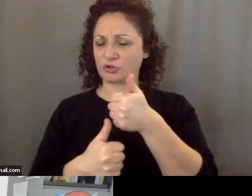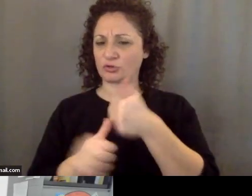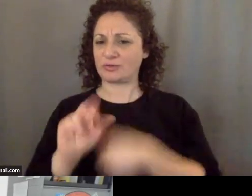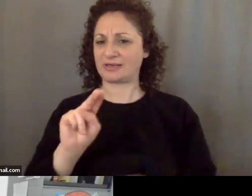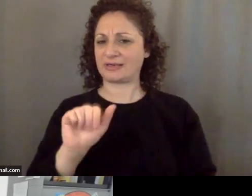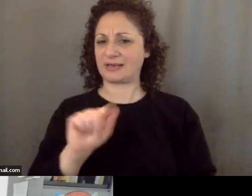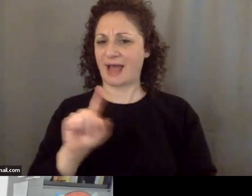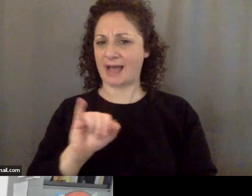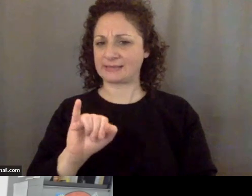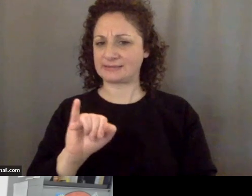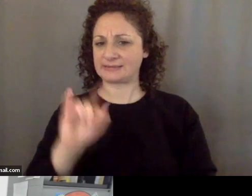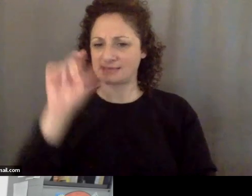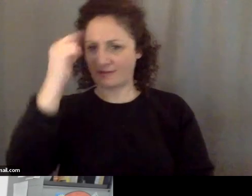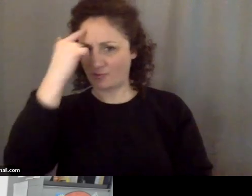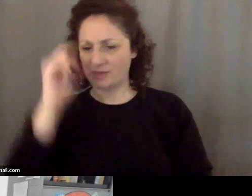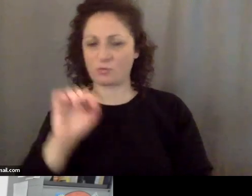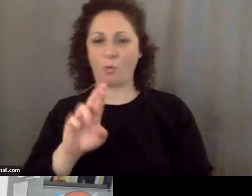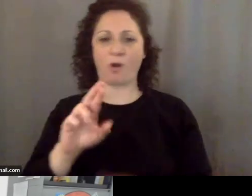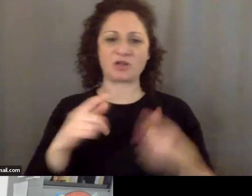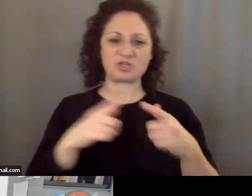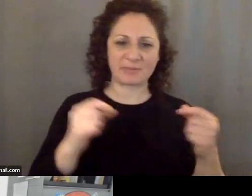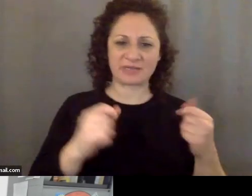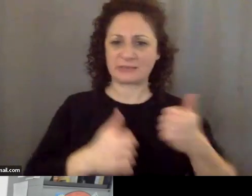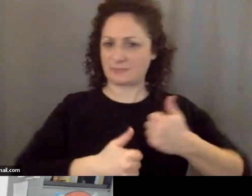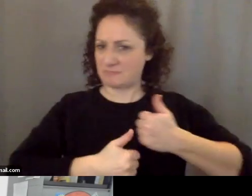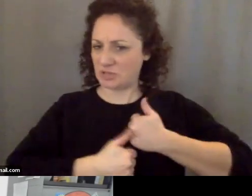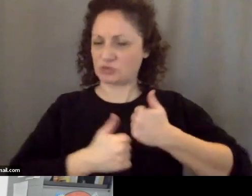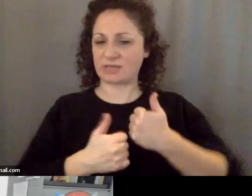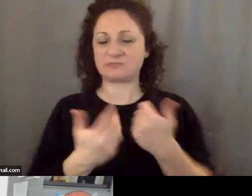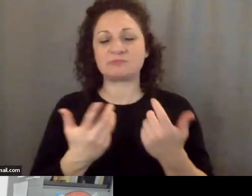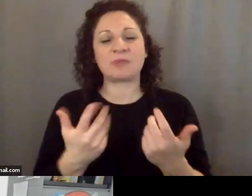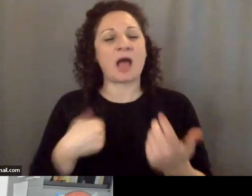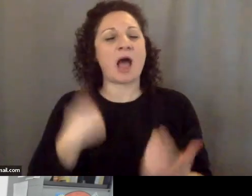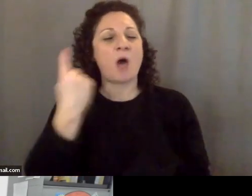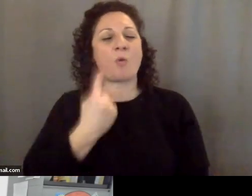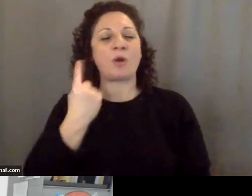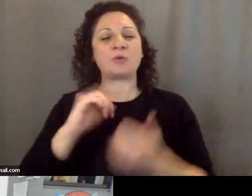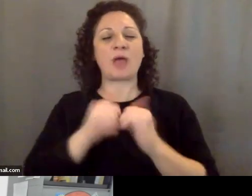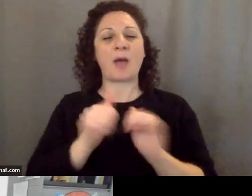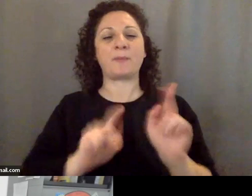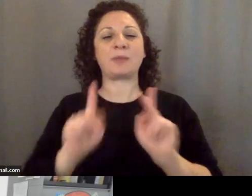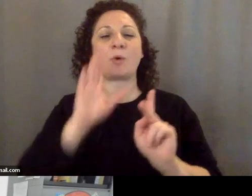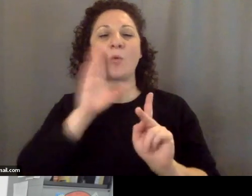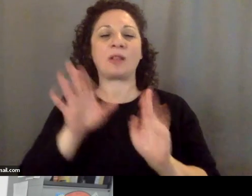Japanese militarists so again I just wonder how people will interpret this